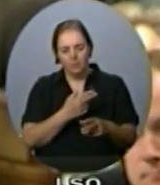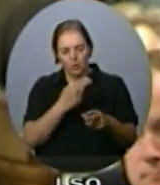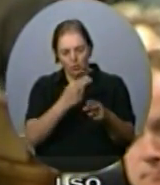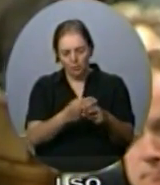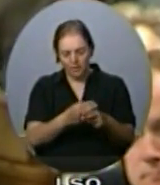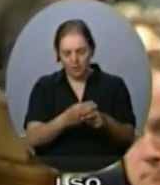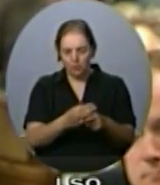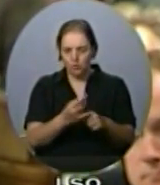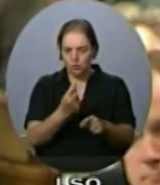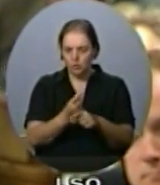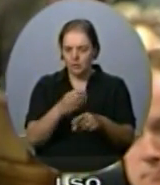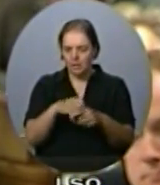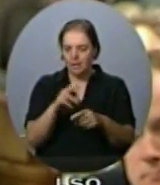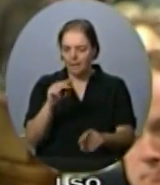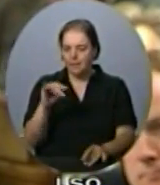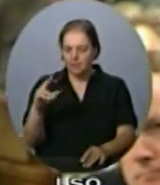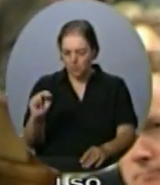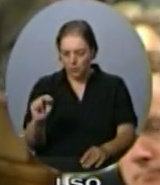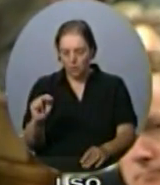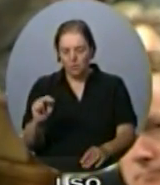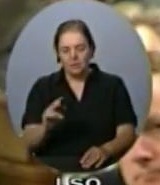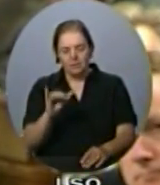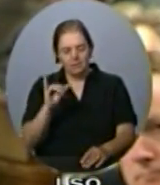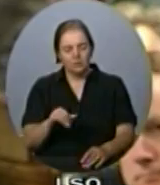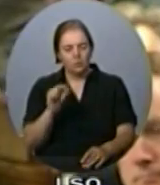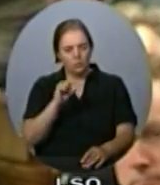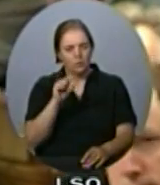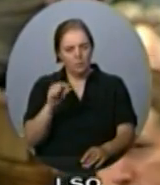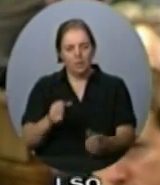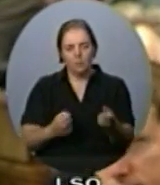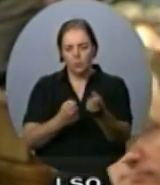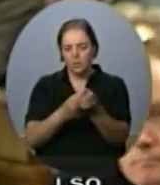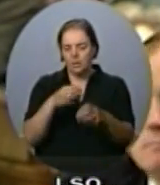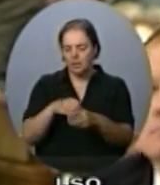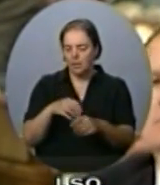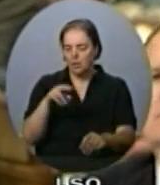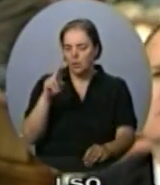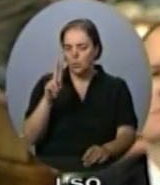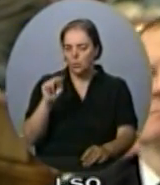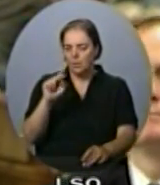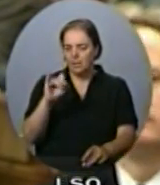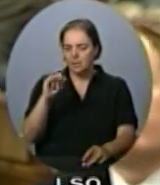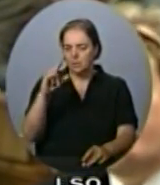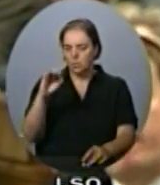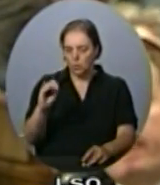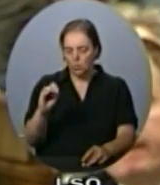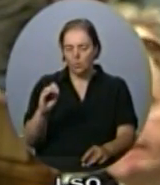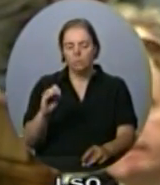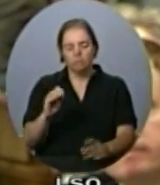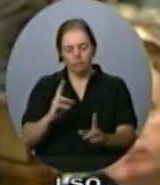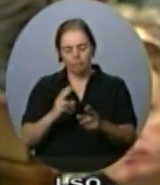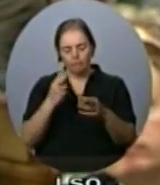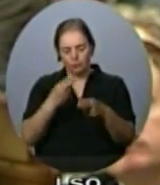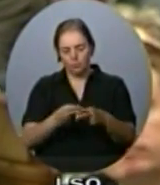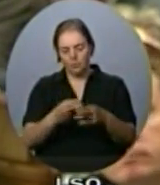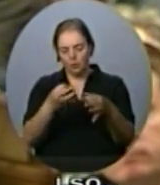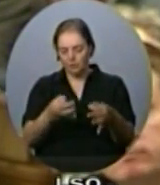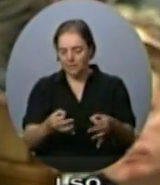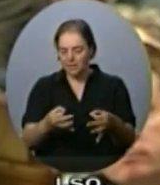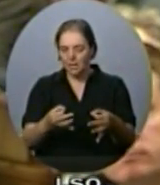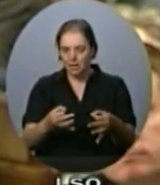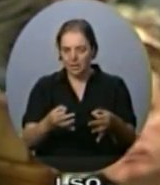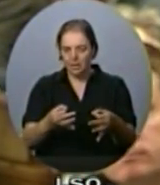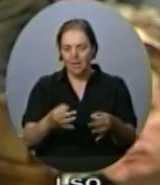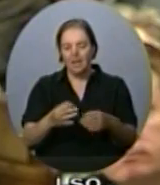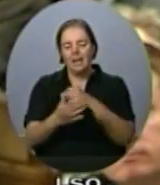at UNESCO the official designation of the Nazi German concentration and extermination camps in occupied Poland. Let there